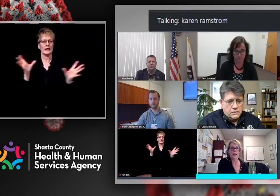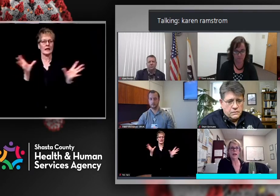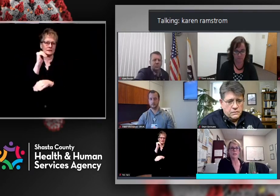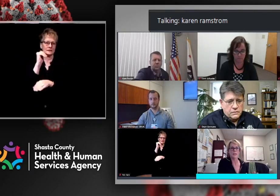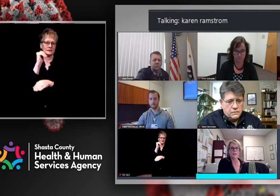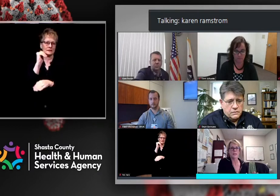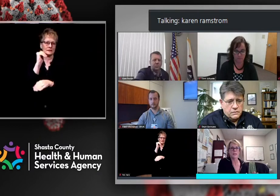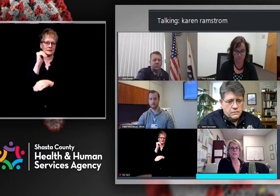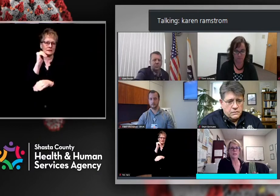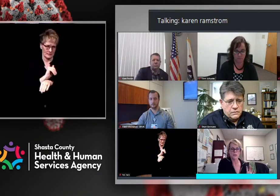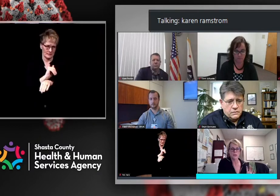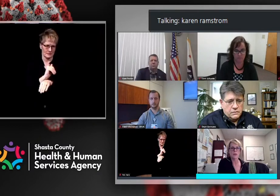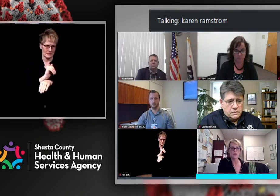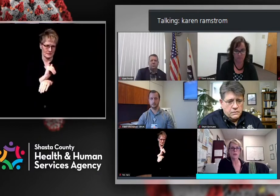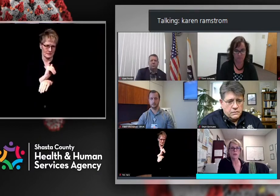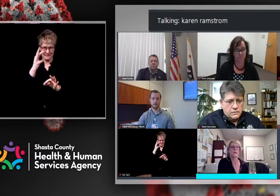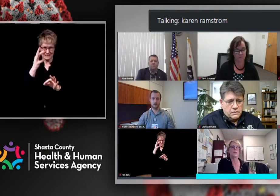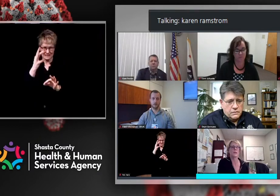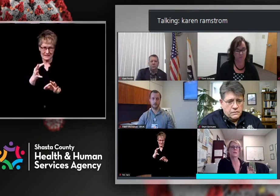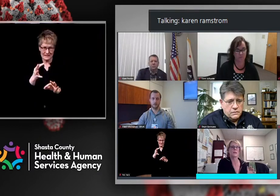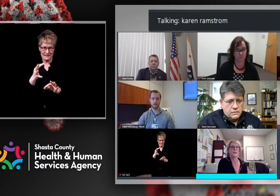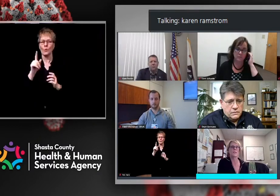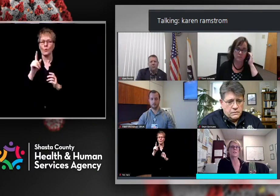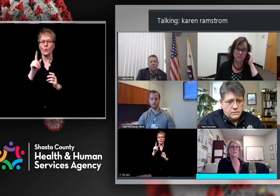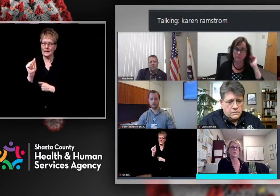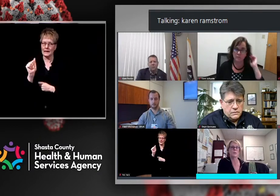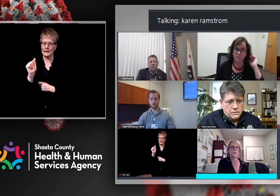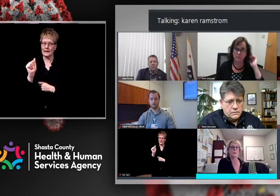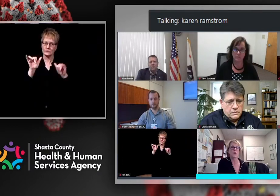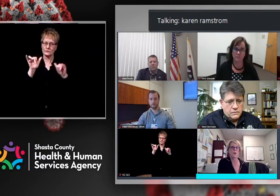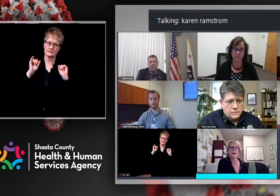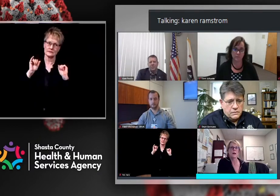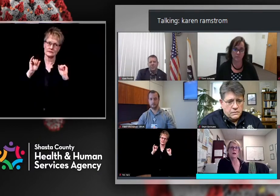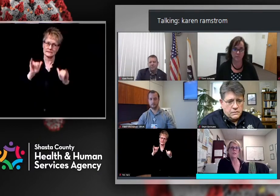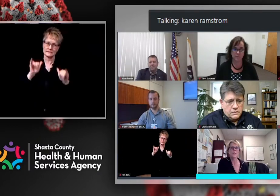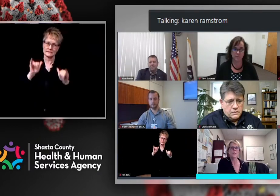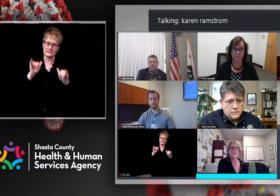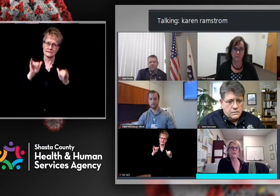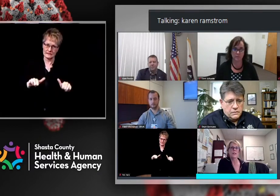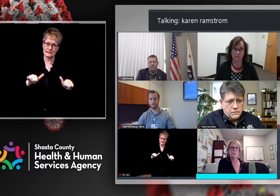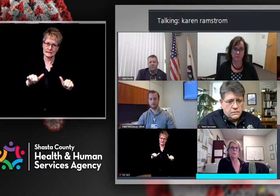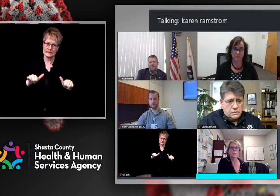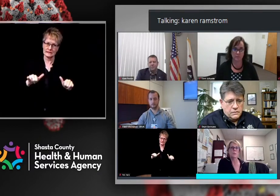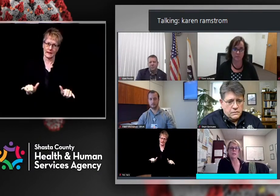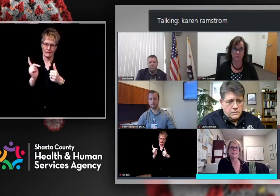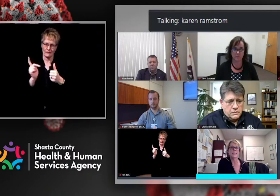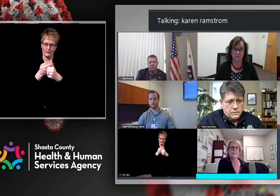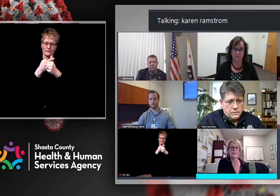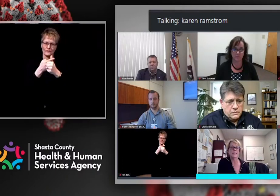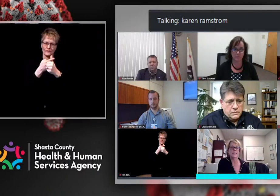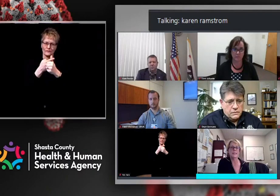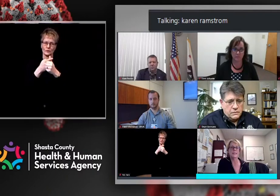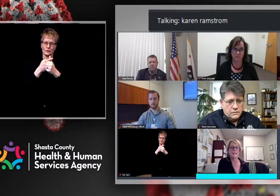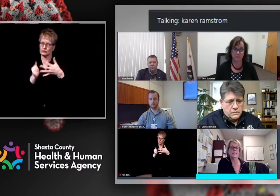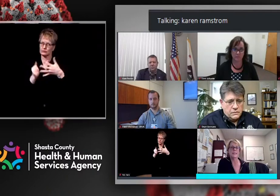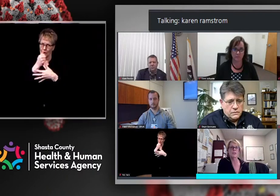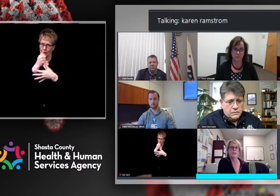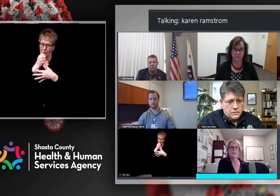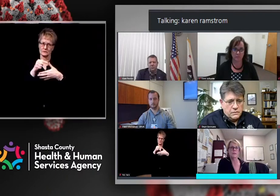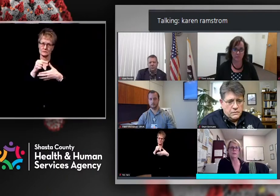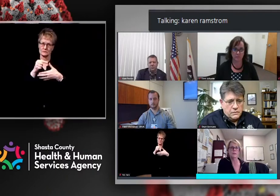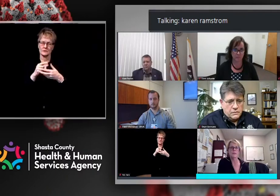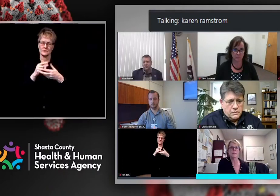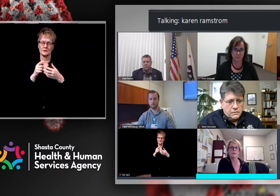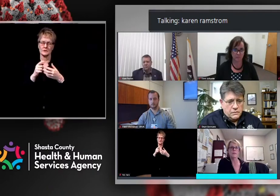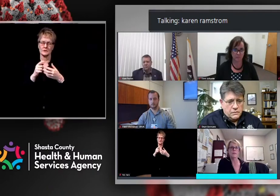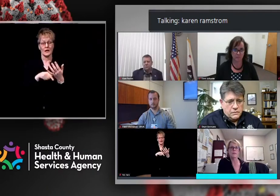it is. That's currently continues to be the first priority. And then phase 1B, what they did is they lowered the age from